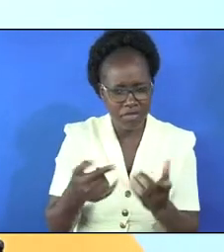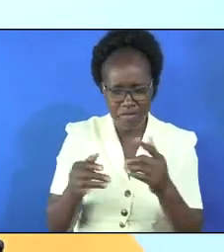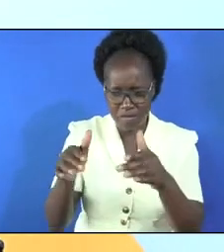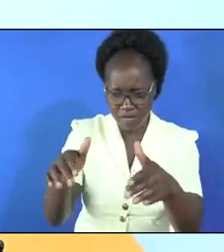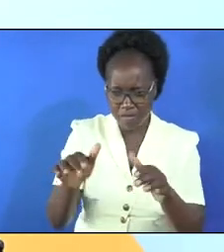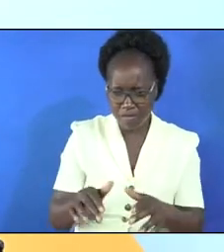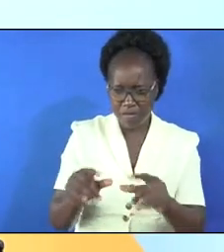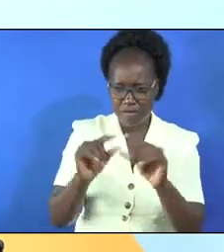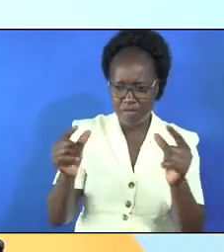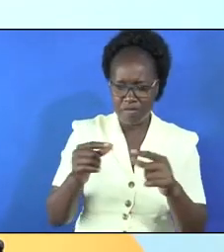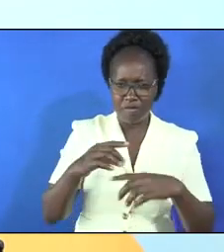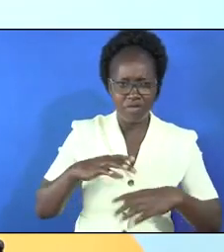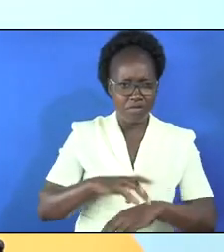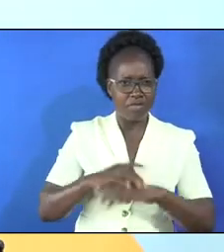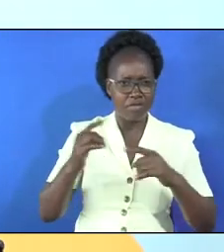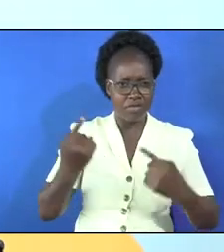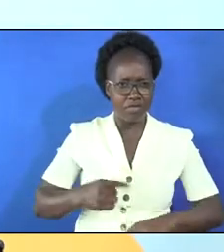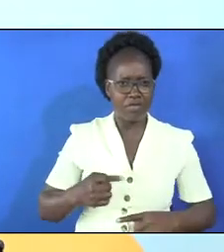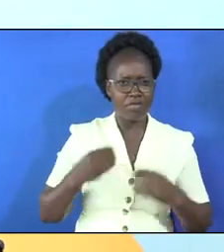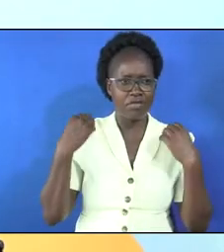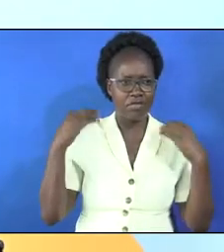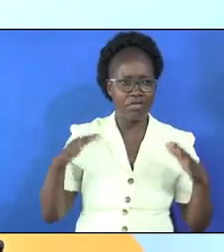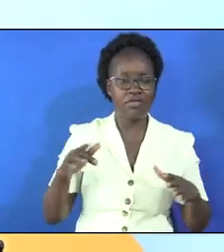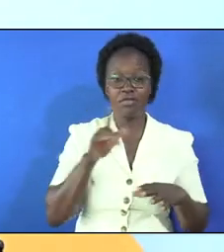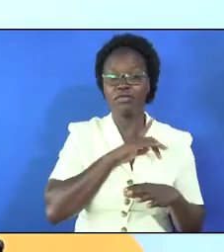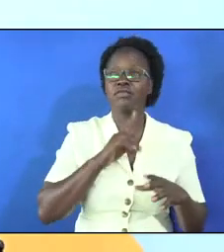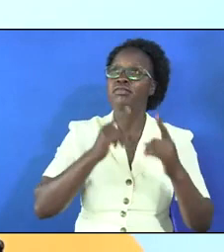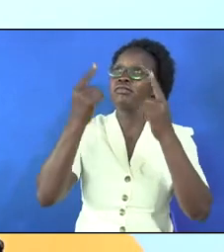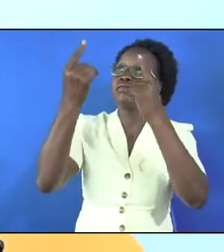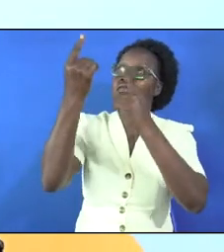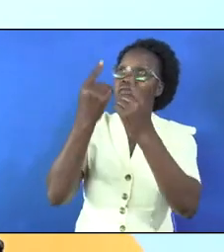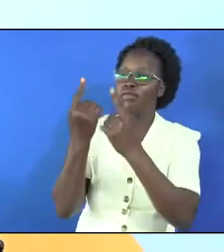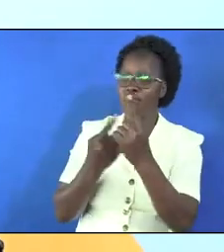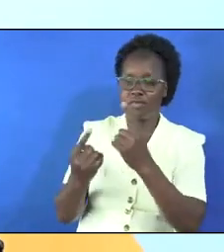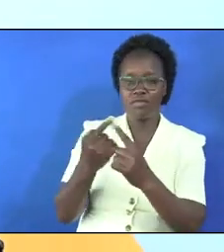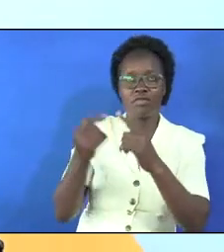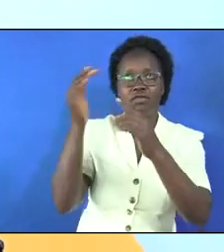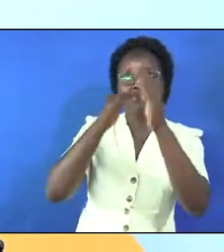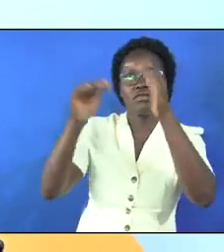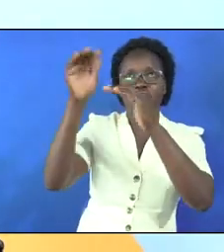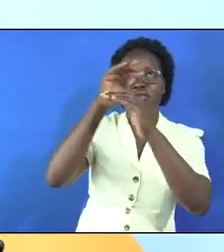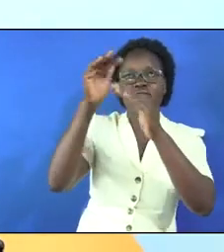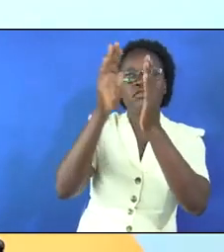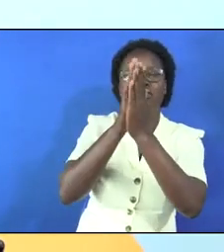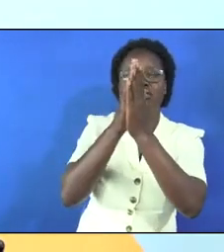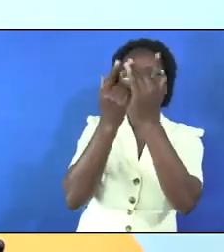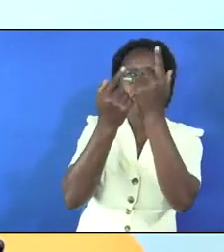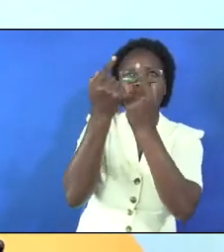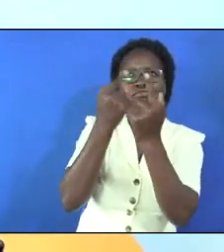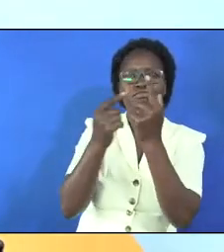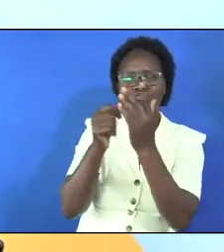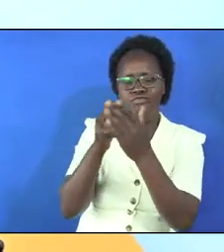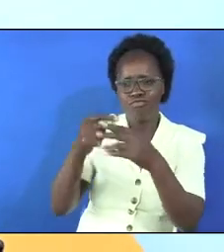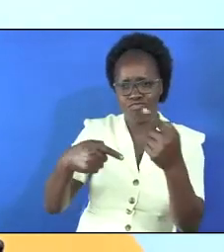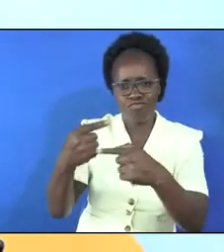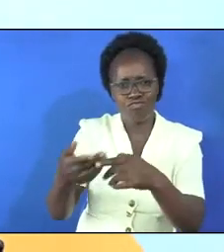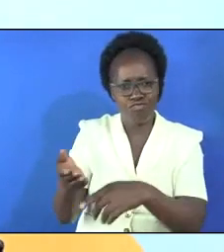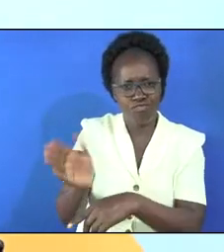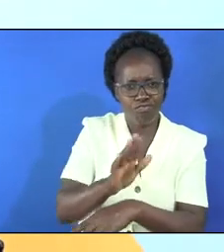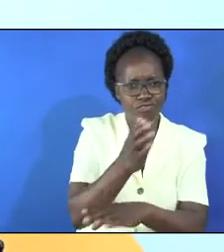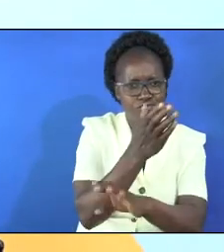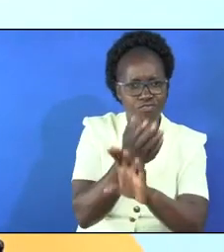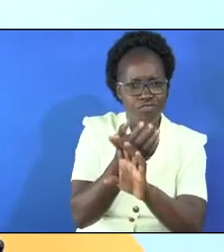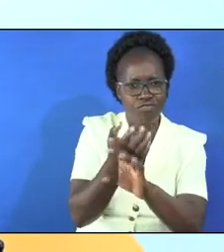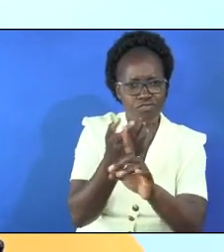for an angel of the Lord descended from heaven and came and rolled back the